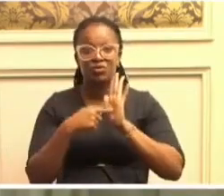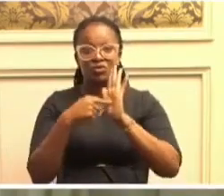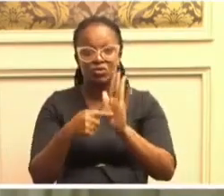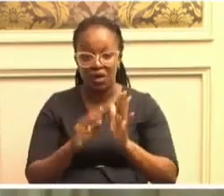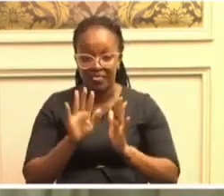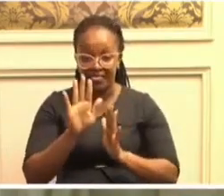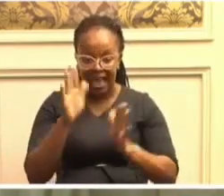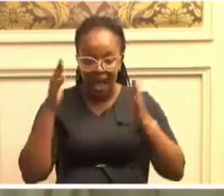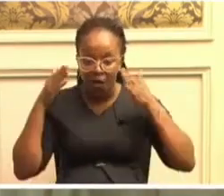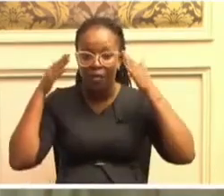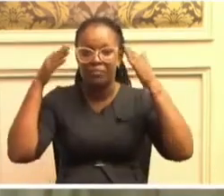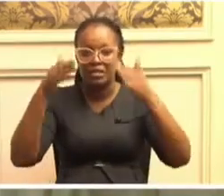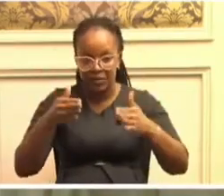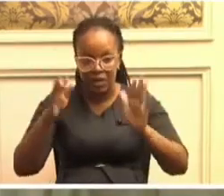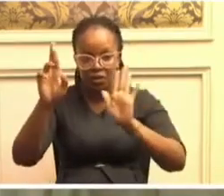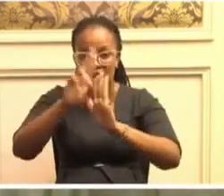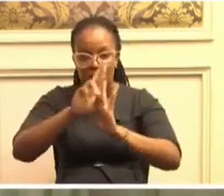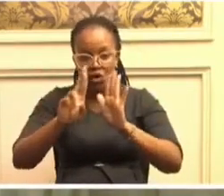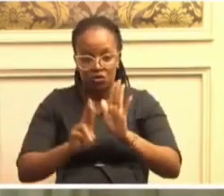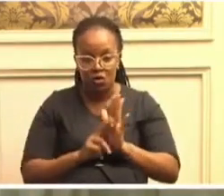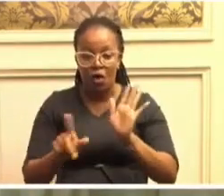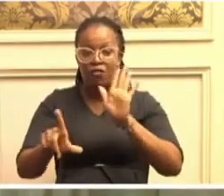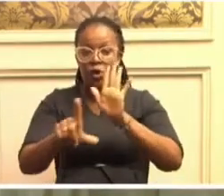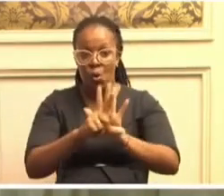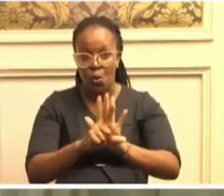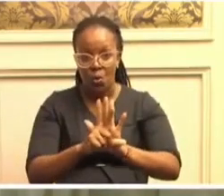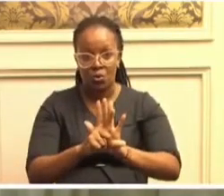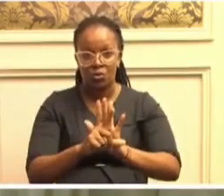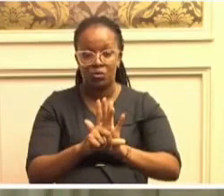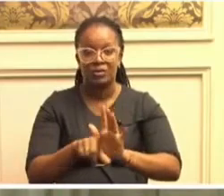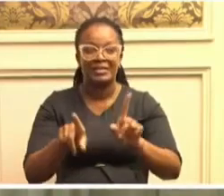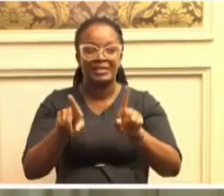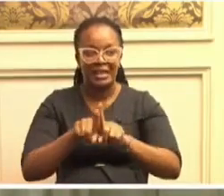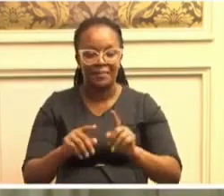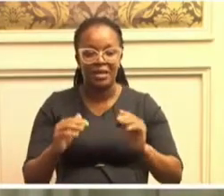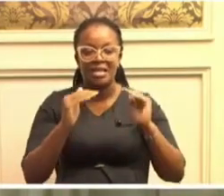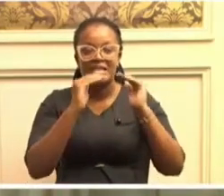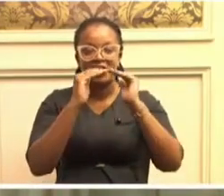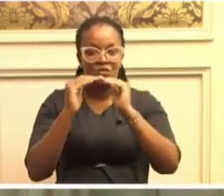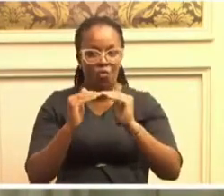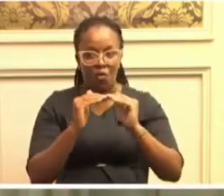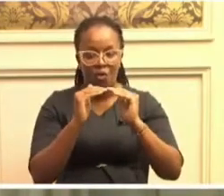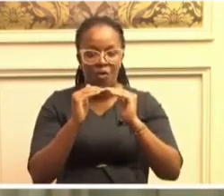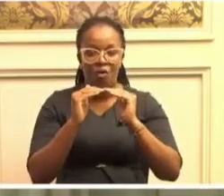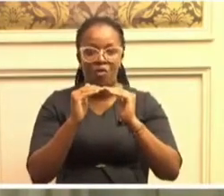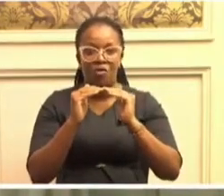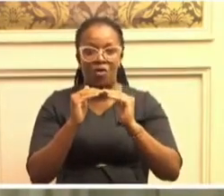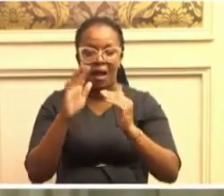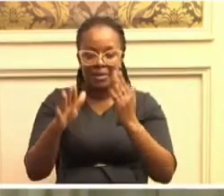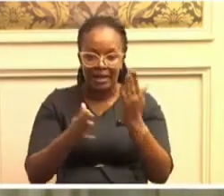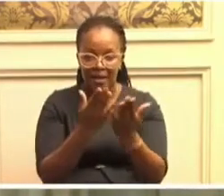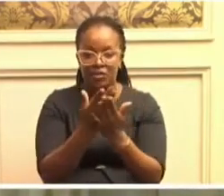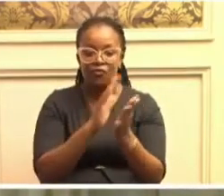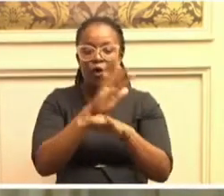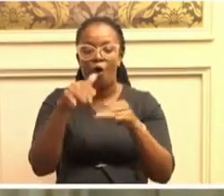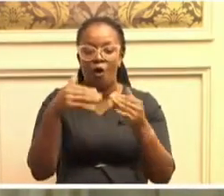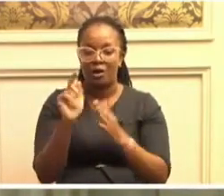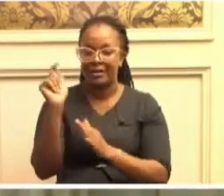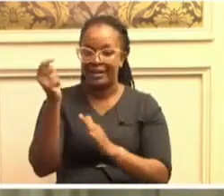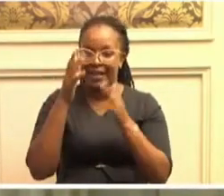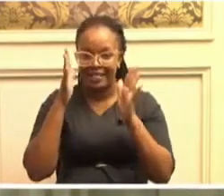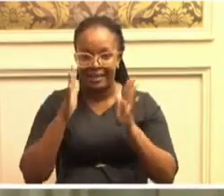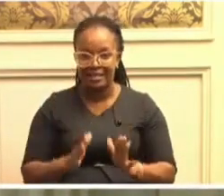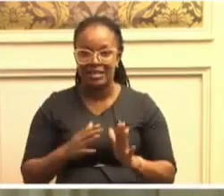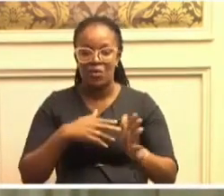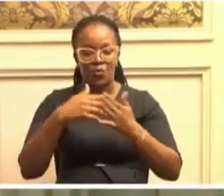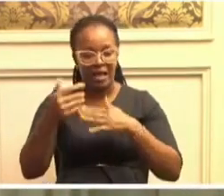commitment to the rule of law and its equal applicability to all citizens, irrespective of